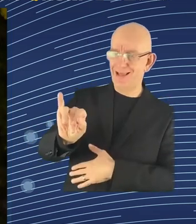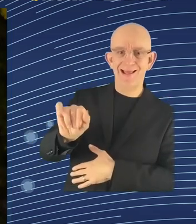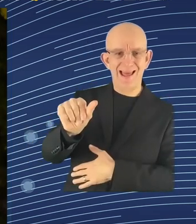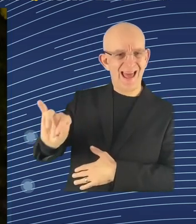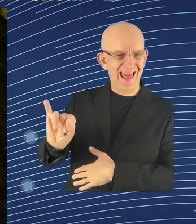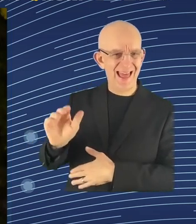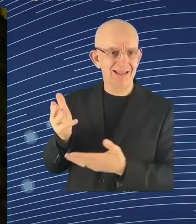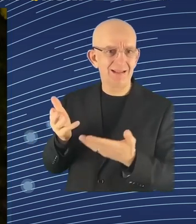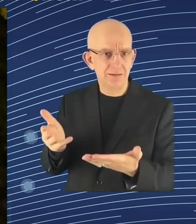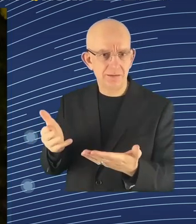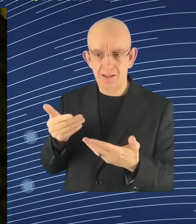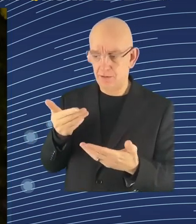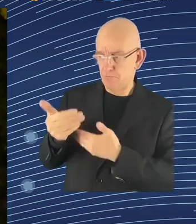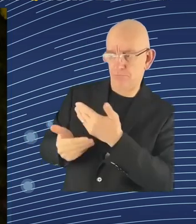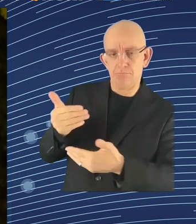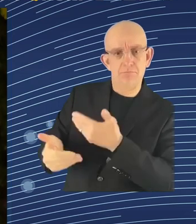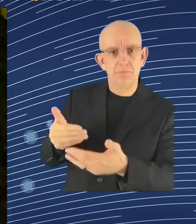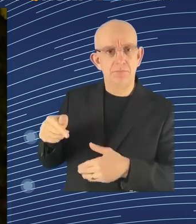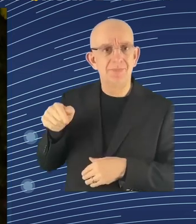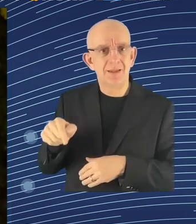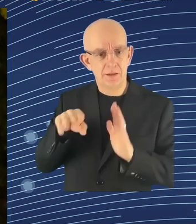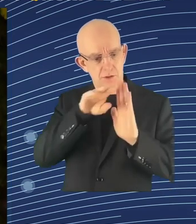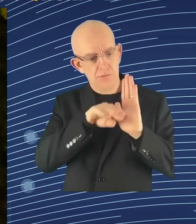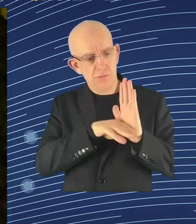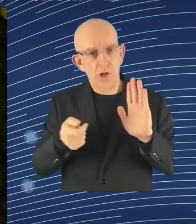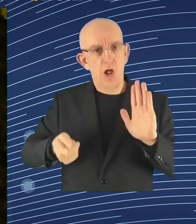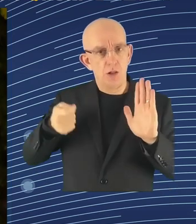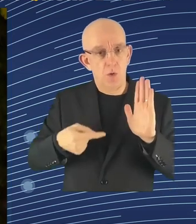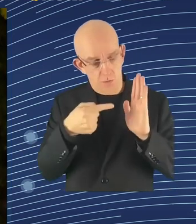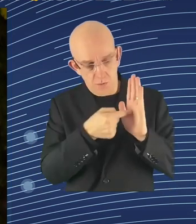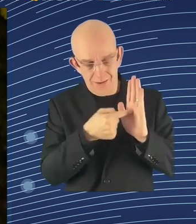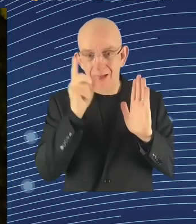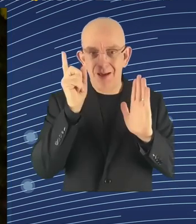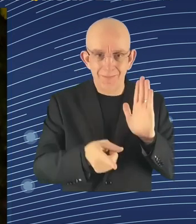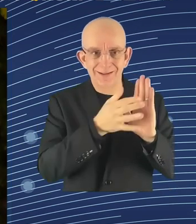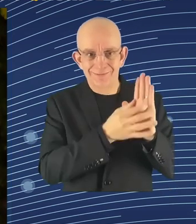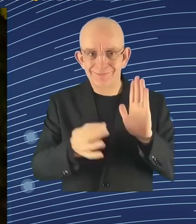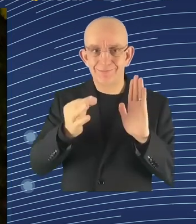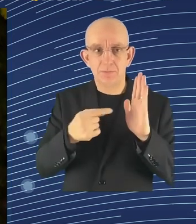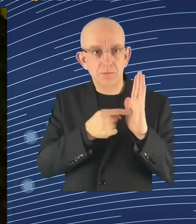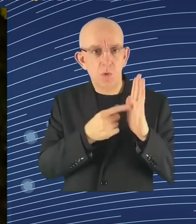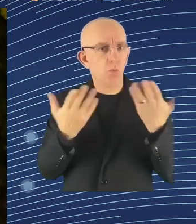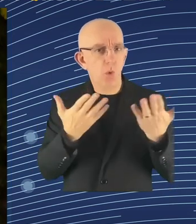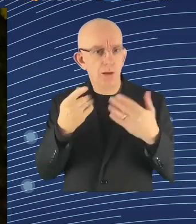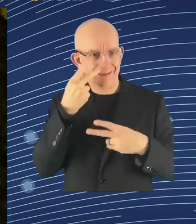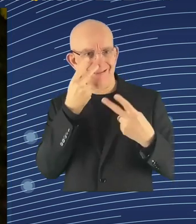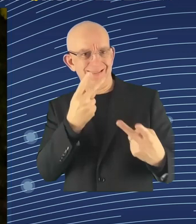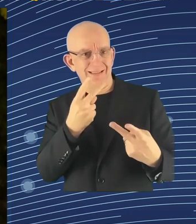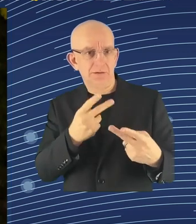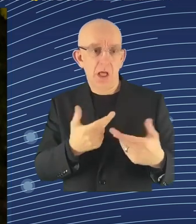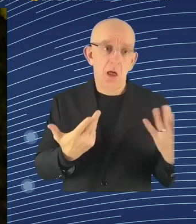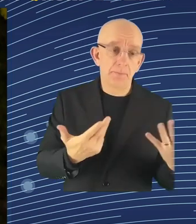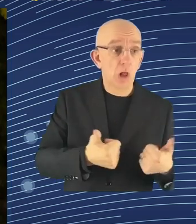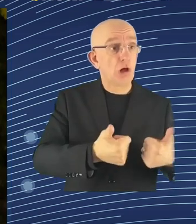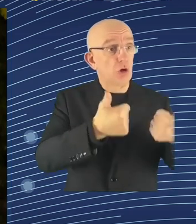of it. And just quickly before coming to the regulatory point of it, we also